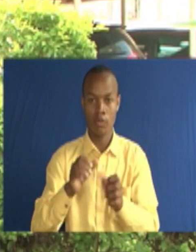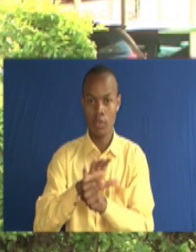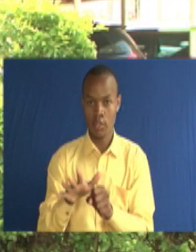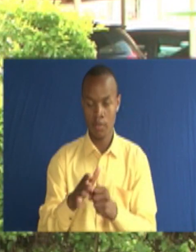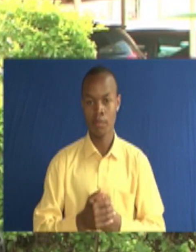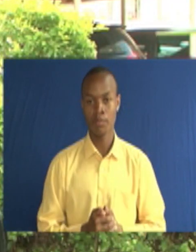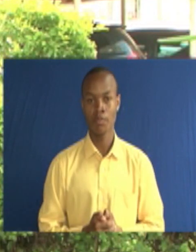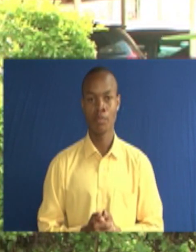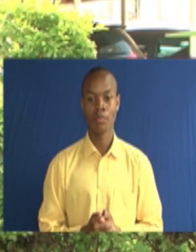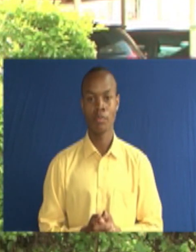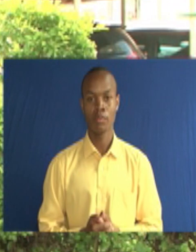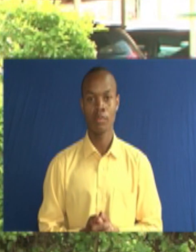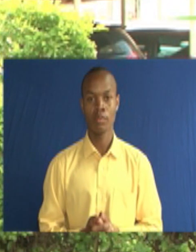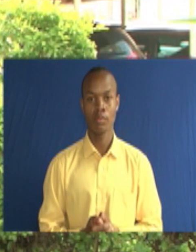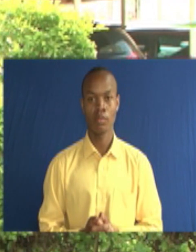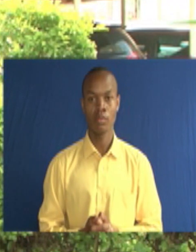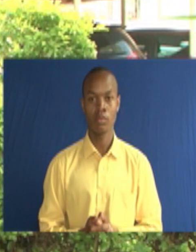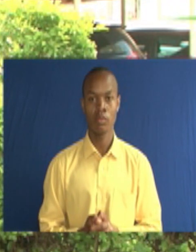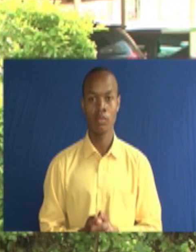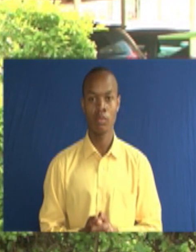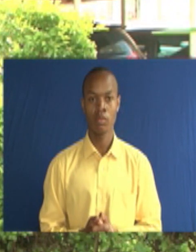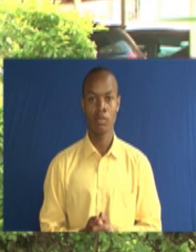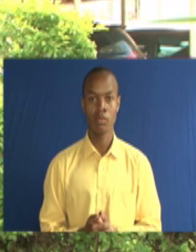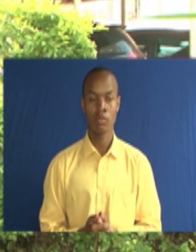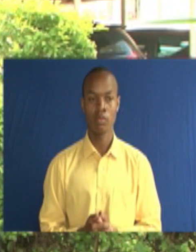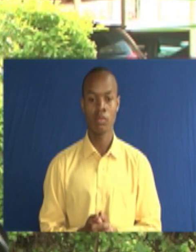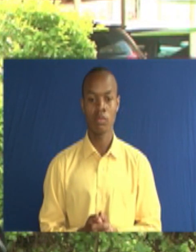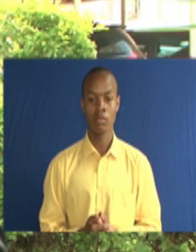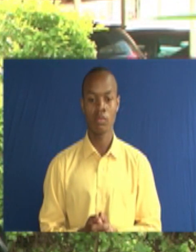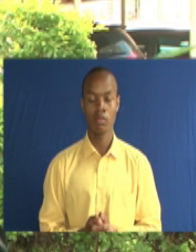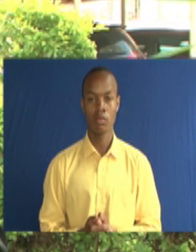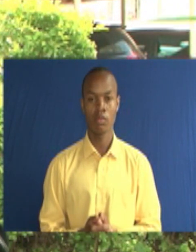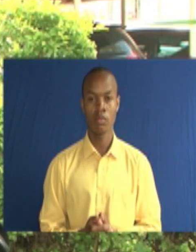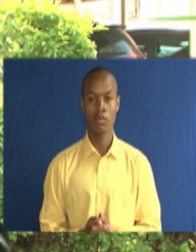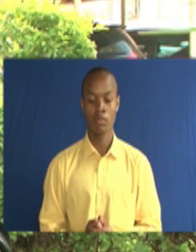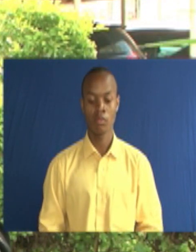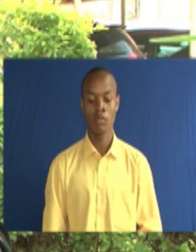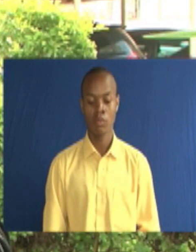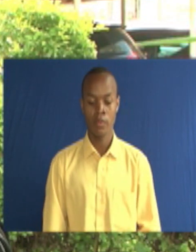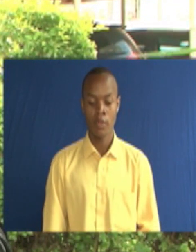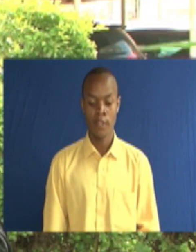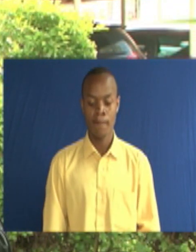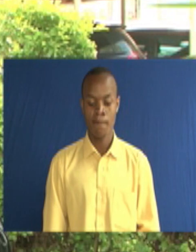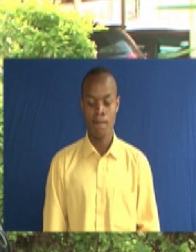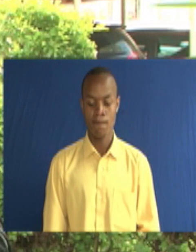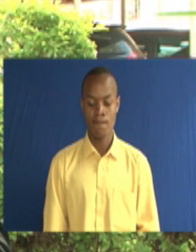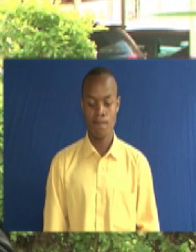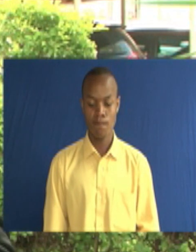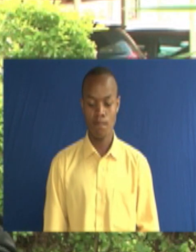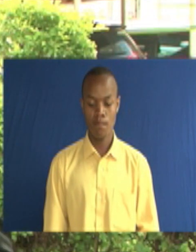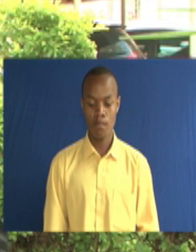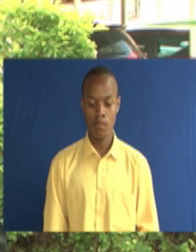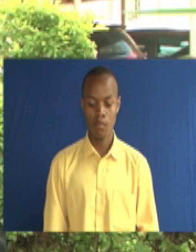At the moment, accessibility is important at this time when you have